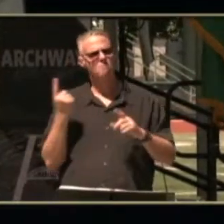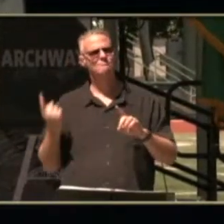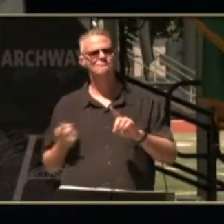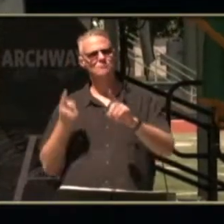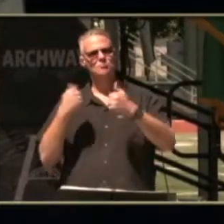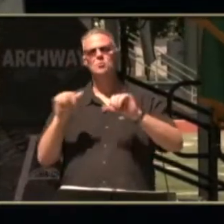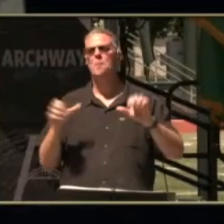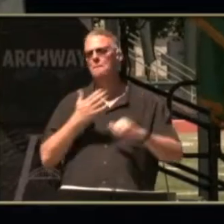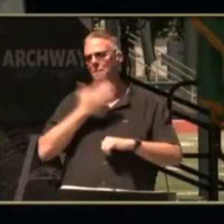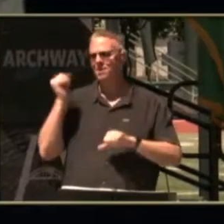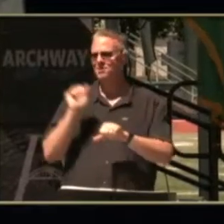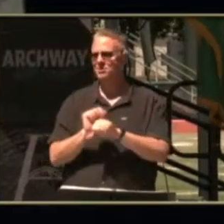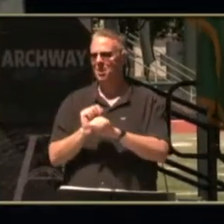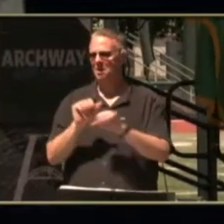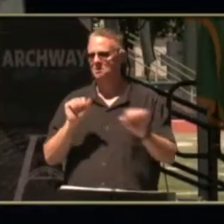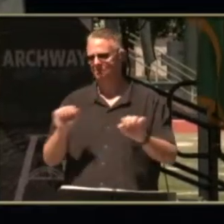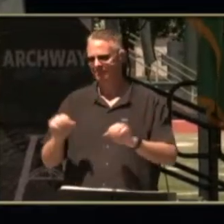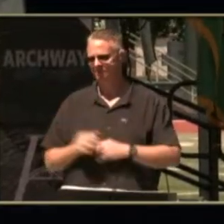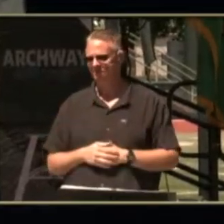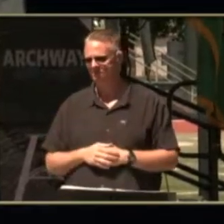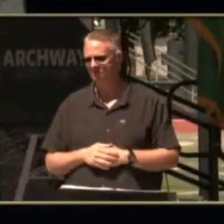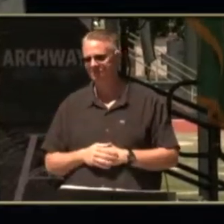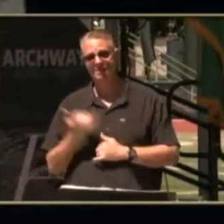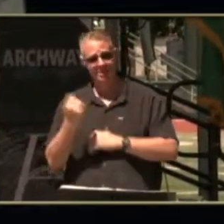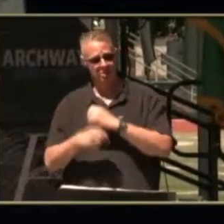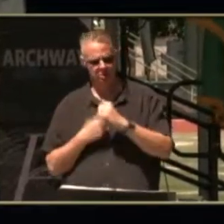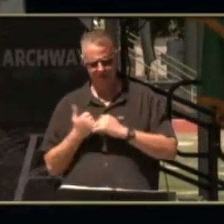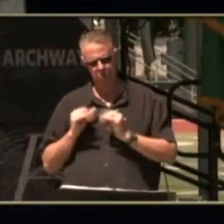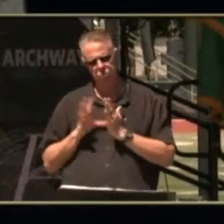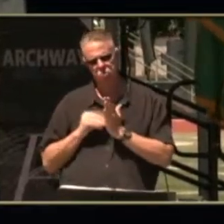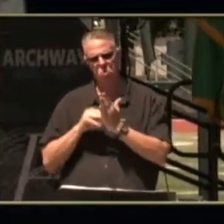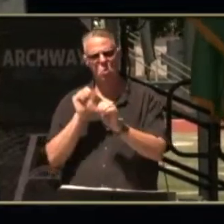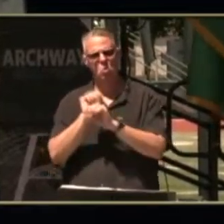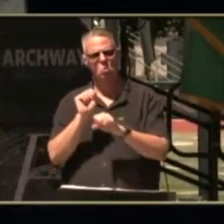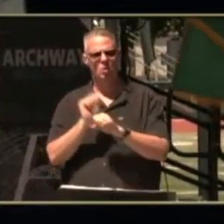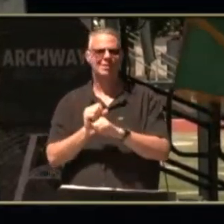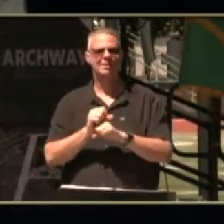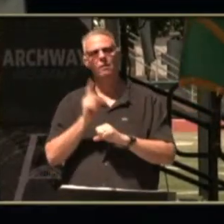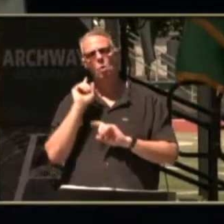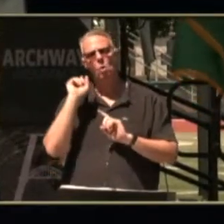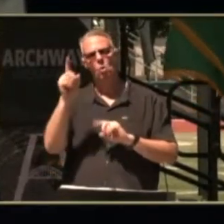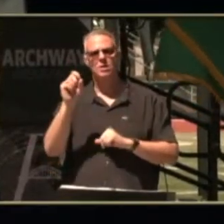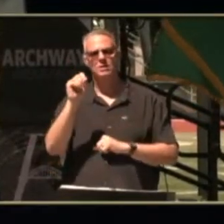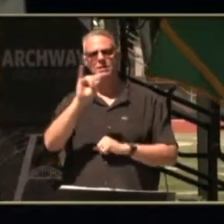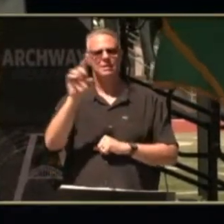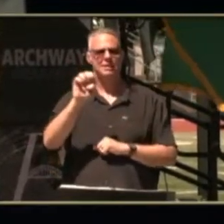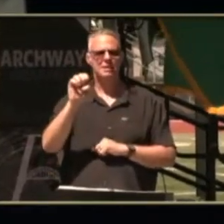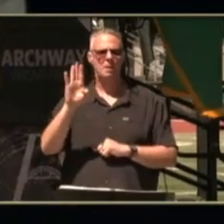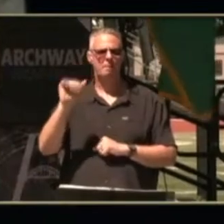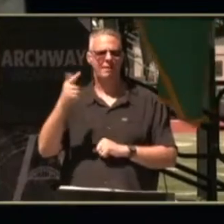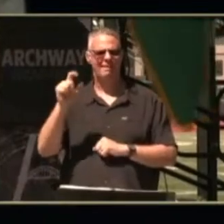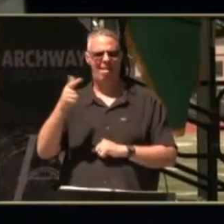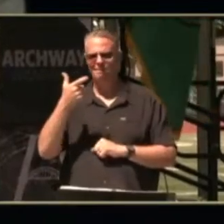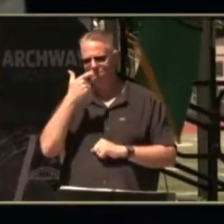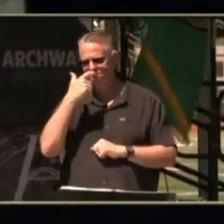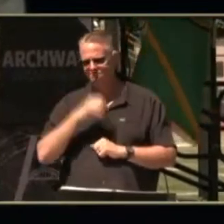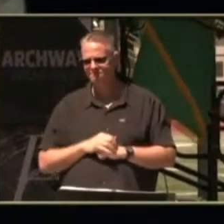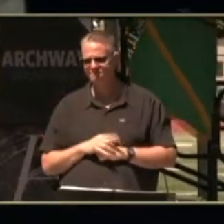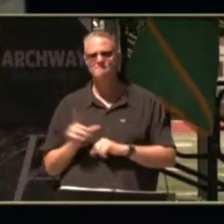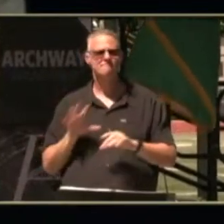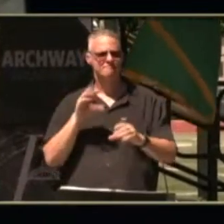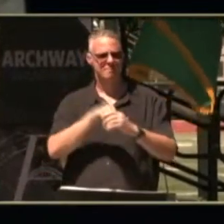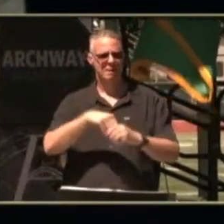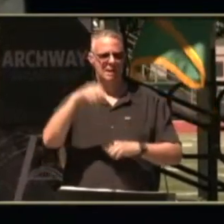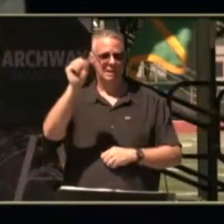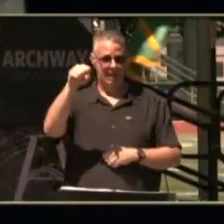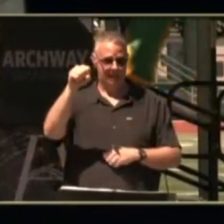possible this year he has continued gaining job experience working at seize the bagel he has participated in the yes employment class